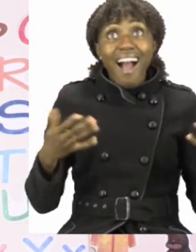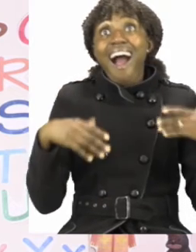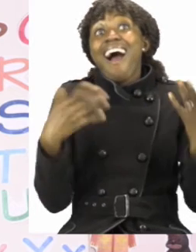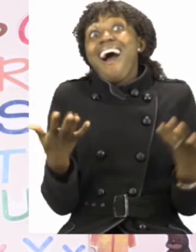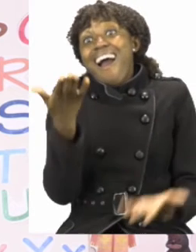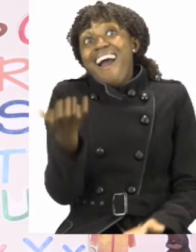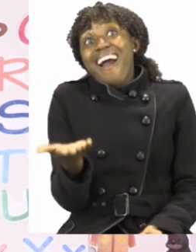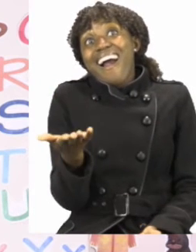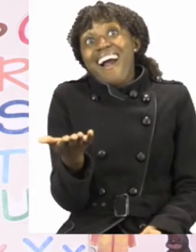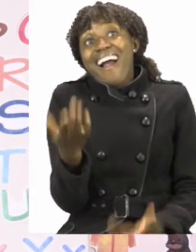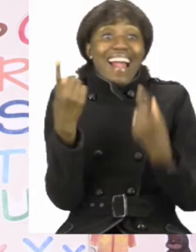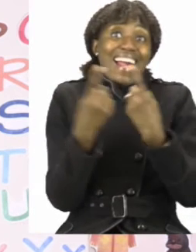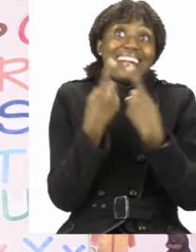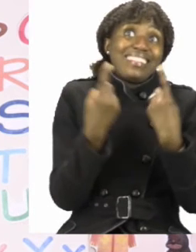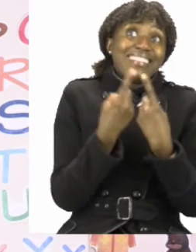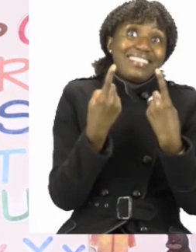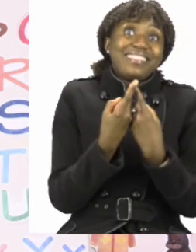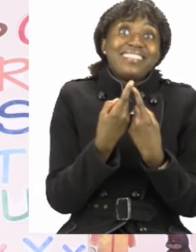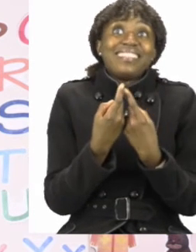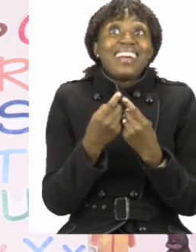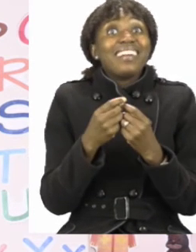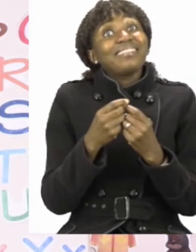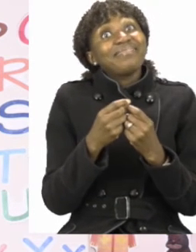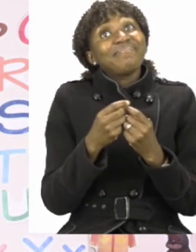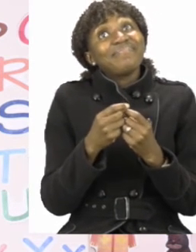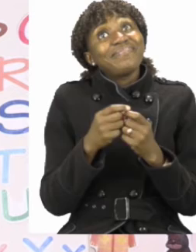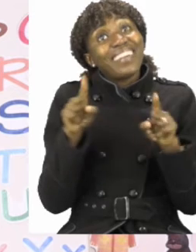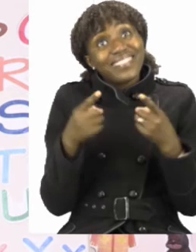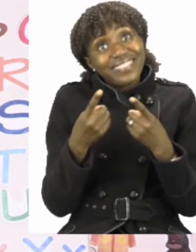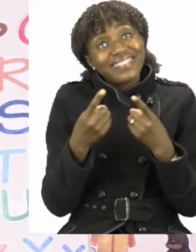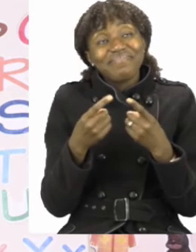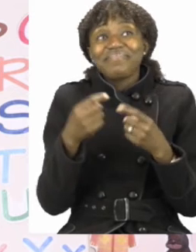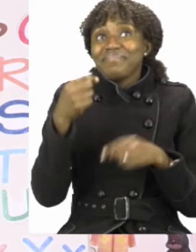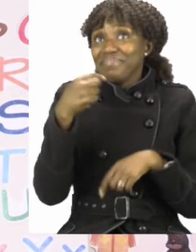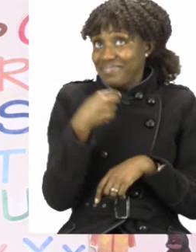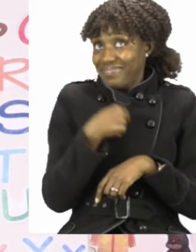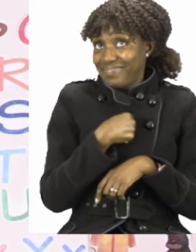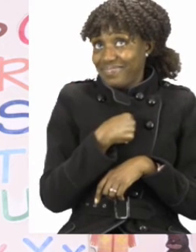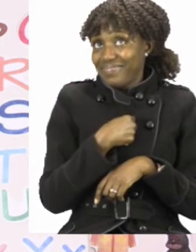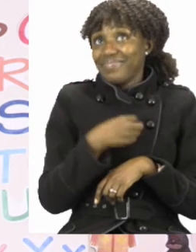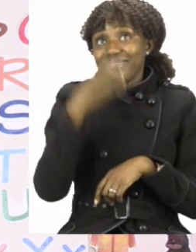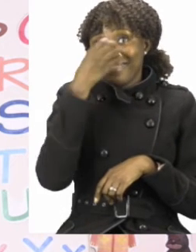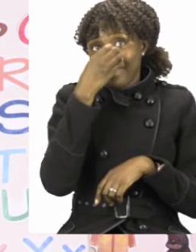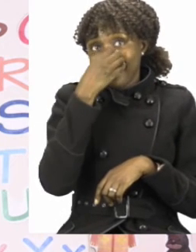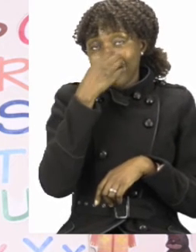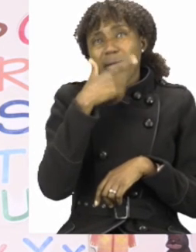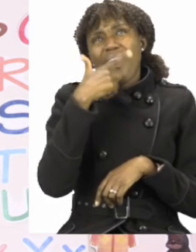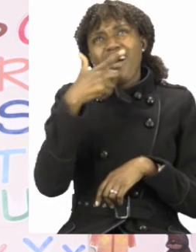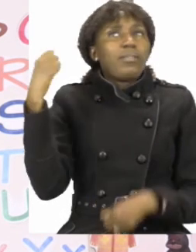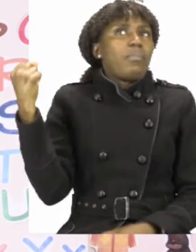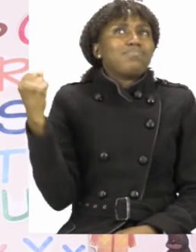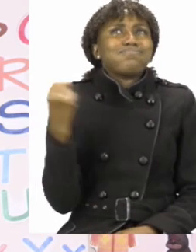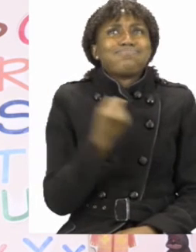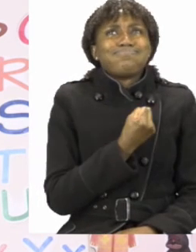He's playing games. Hi, Sashi. How are you? So, from Sashi and I, we would like to say thank